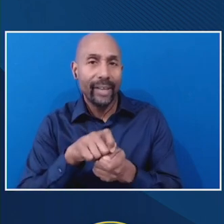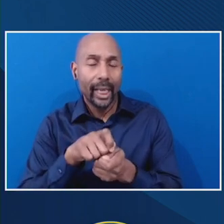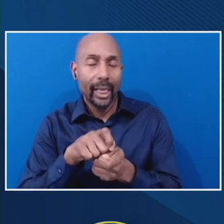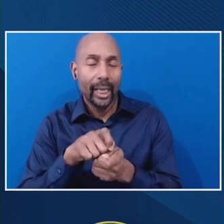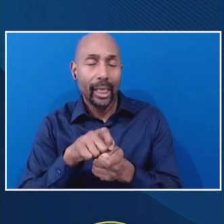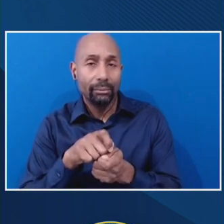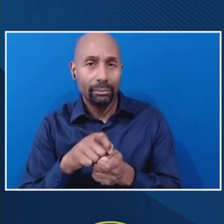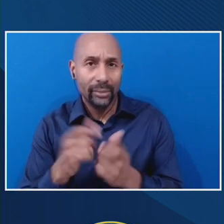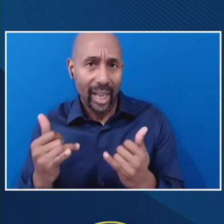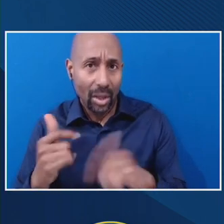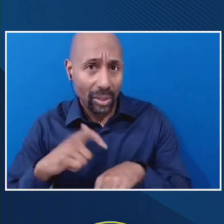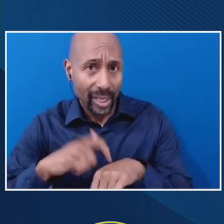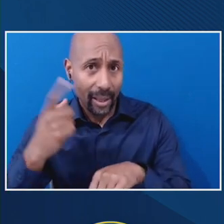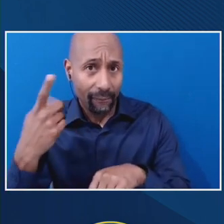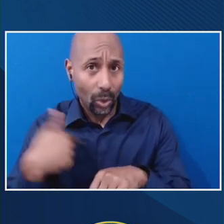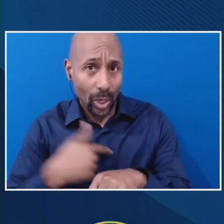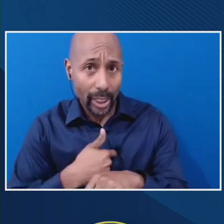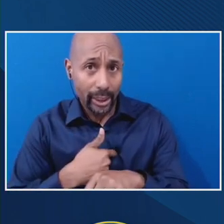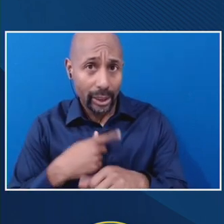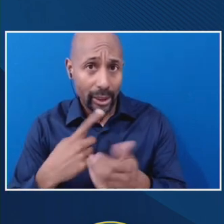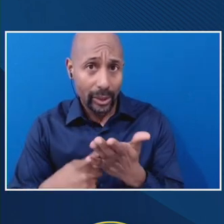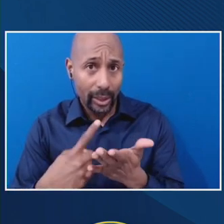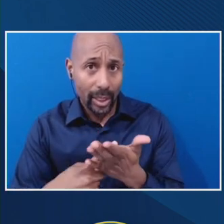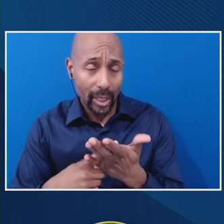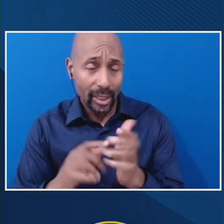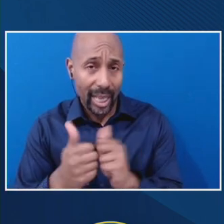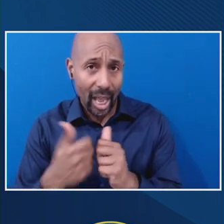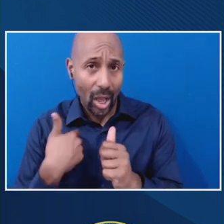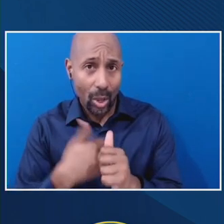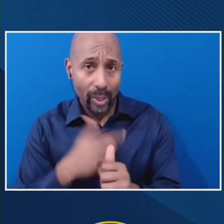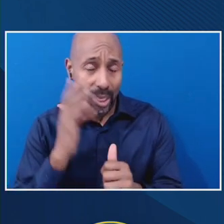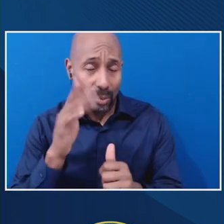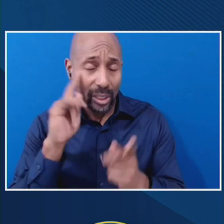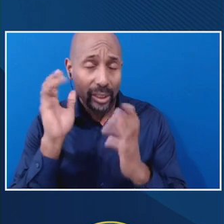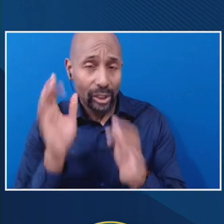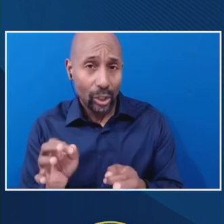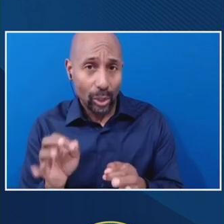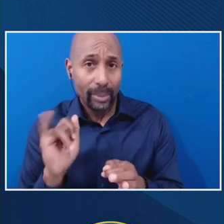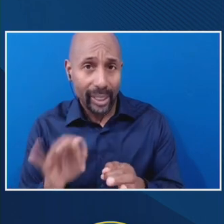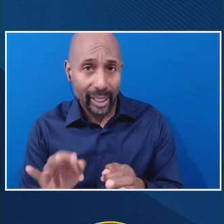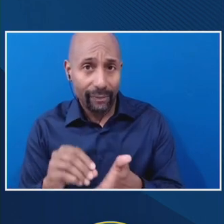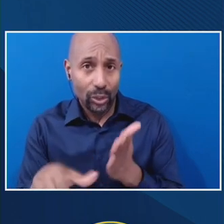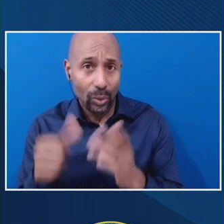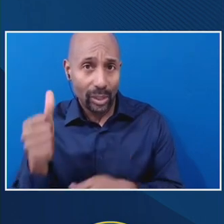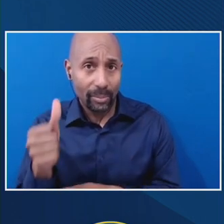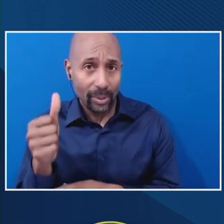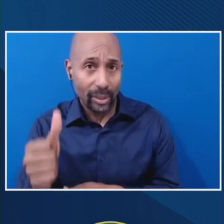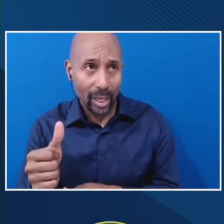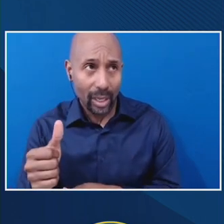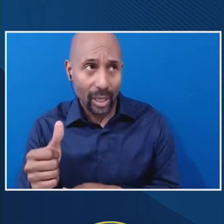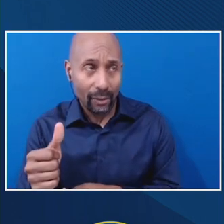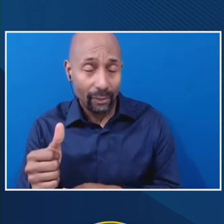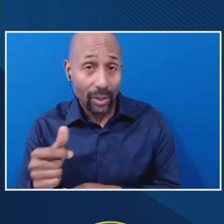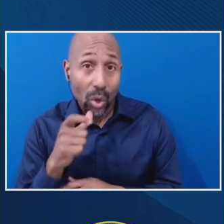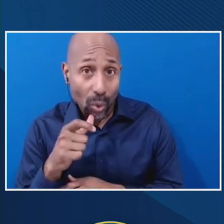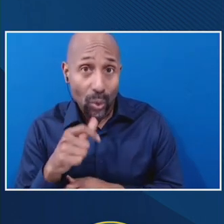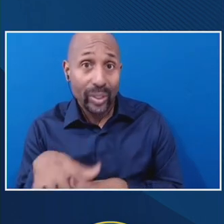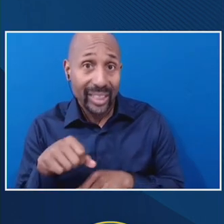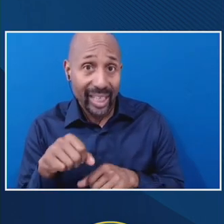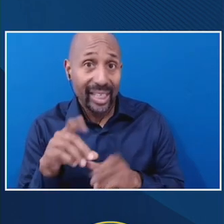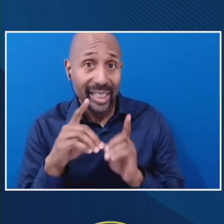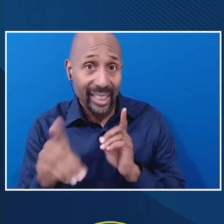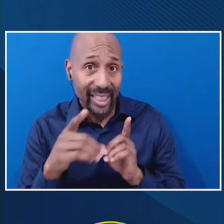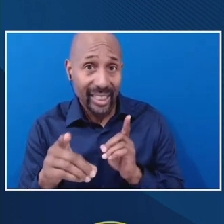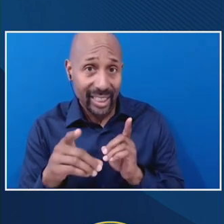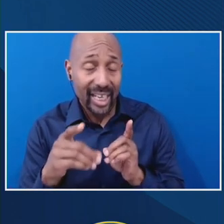um, how we know what, how we're going to determine whether the student, the distance learning student is still engaged or not?